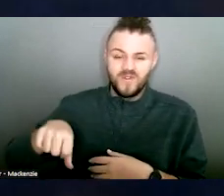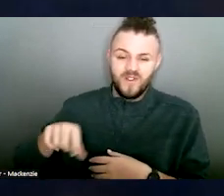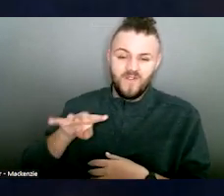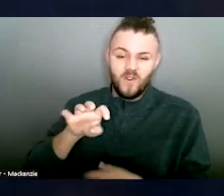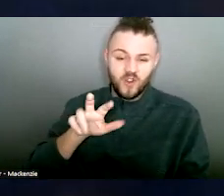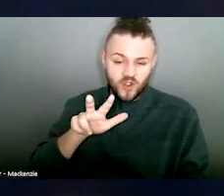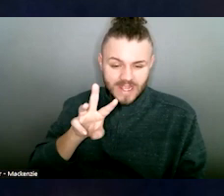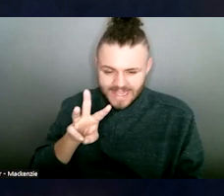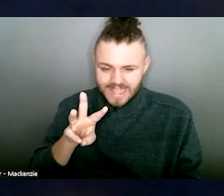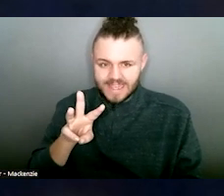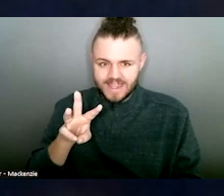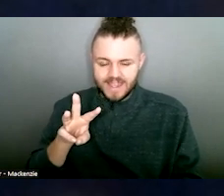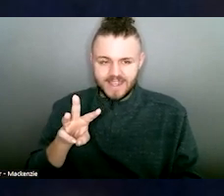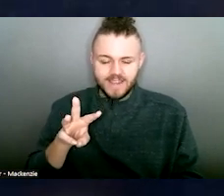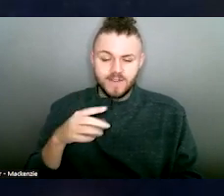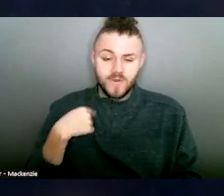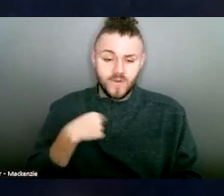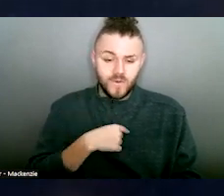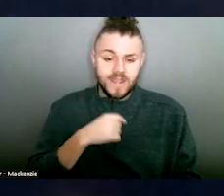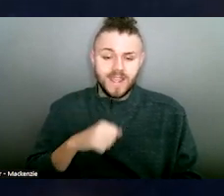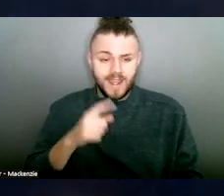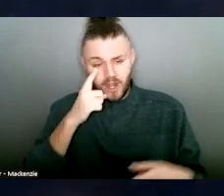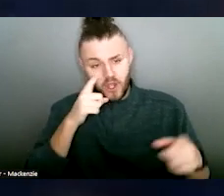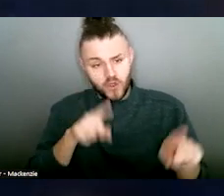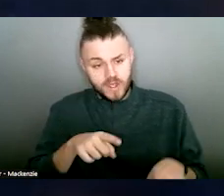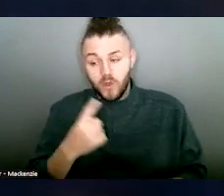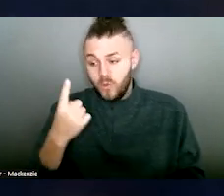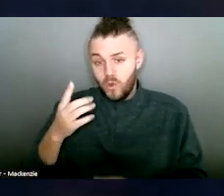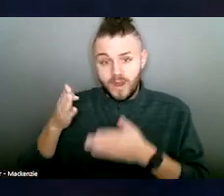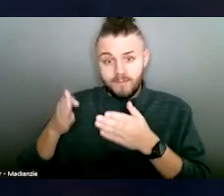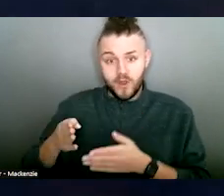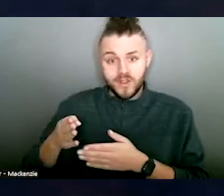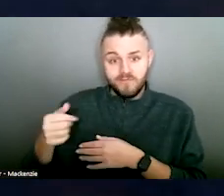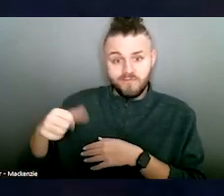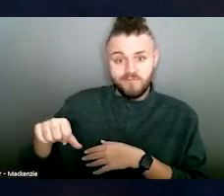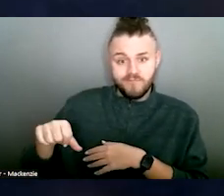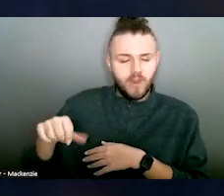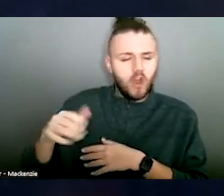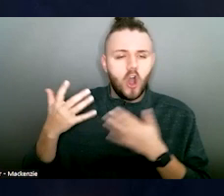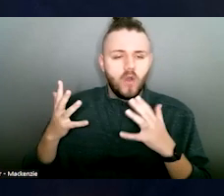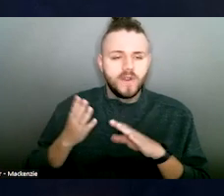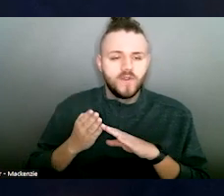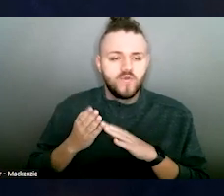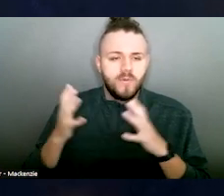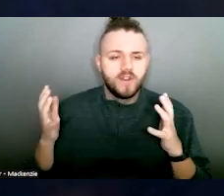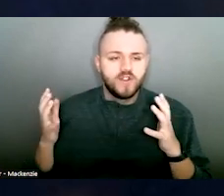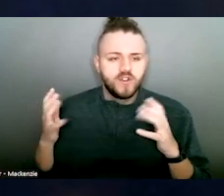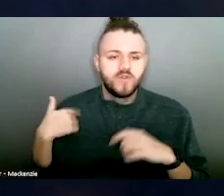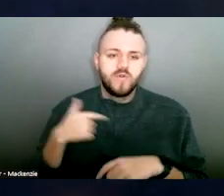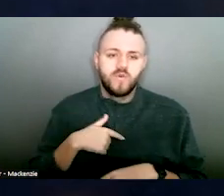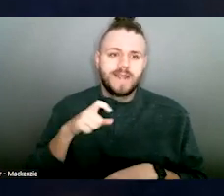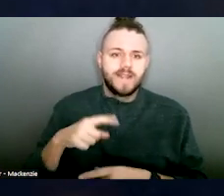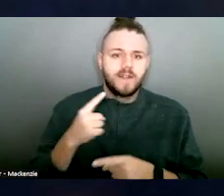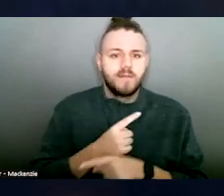We can all agree that one person turned away is two names. And that's why we need the proper funding for not only